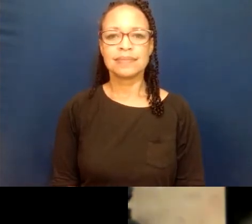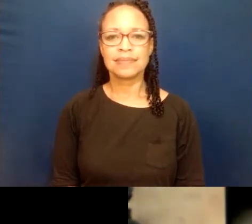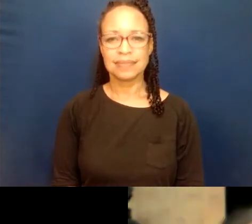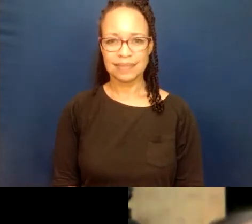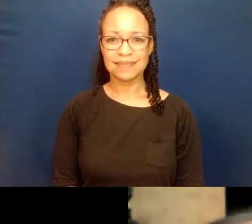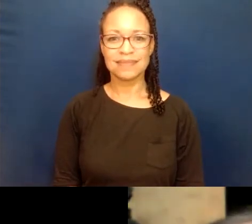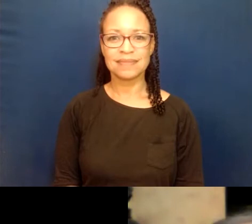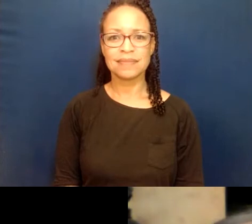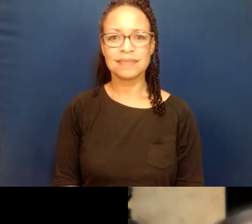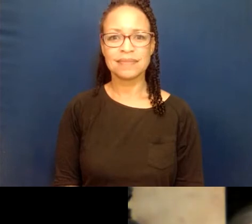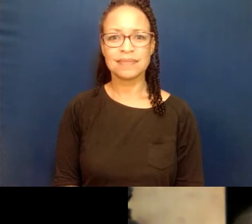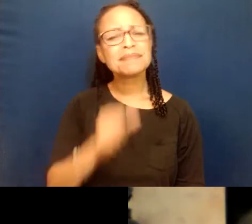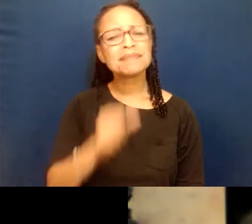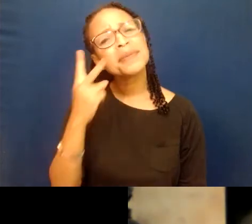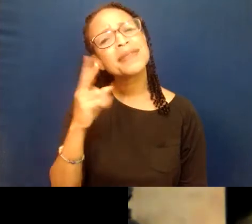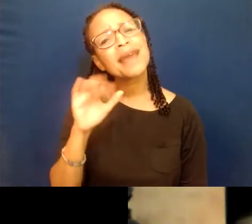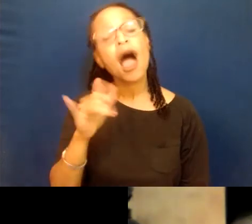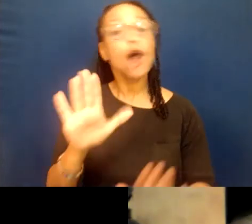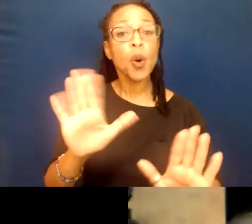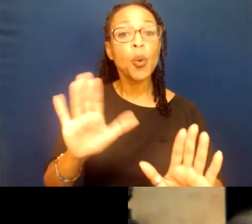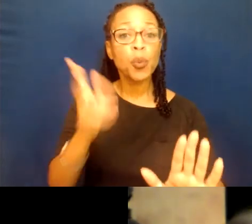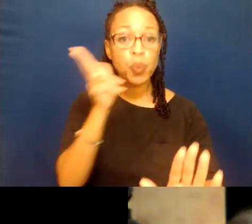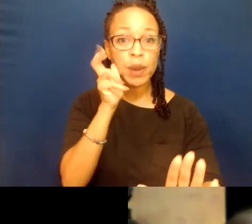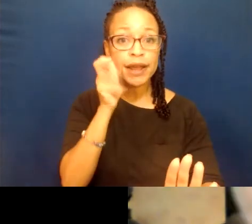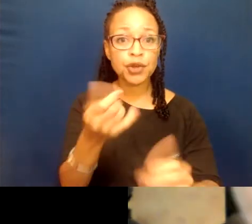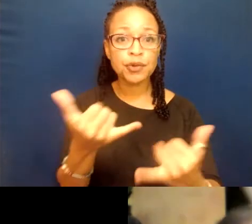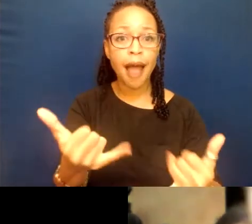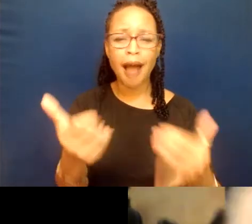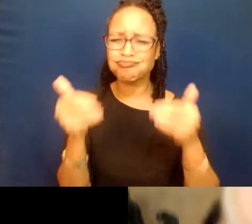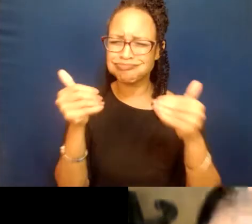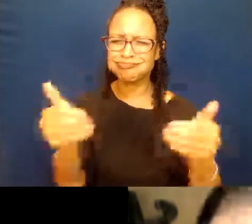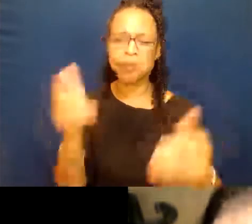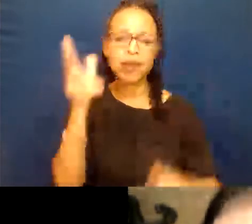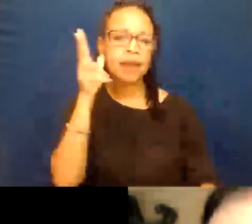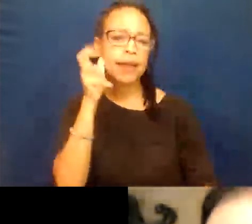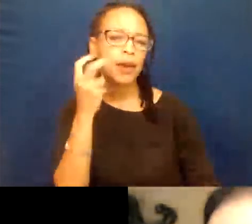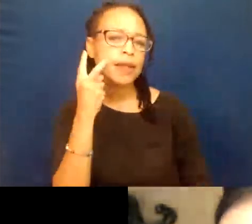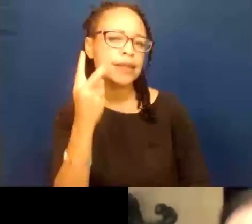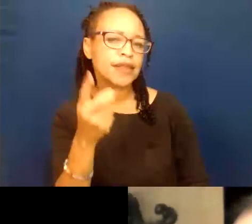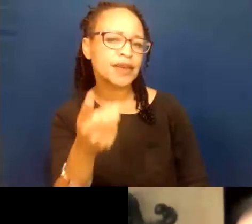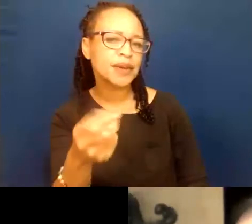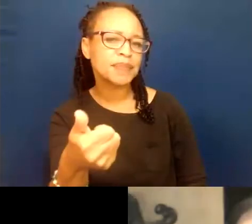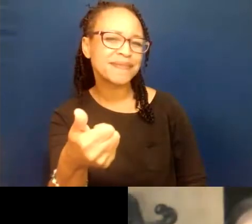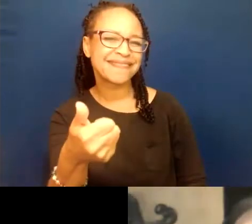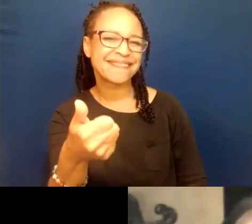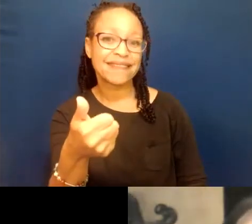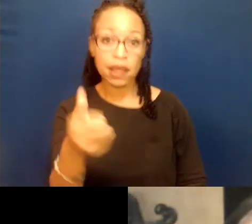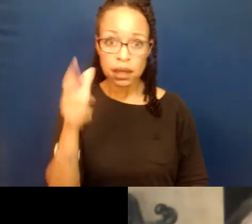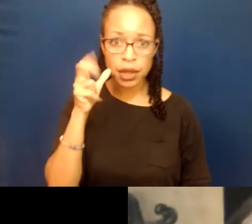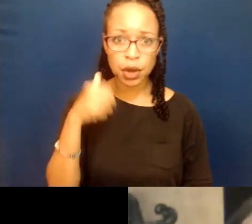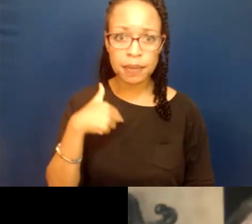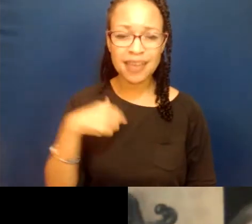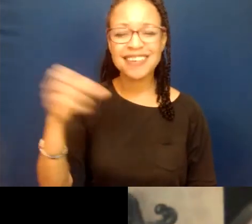I don't see how to. We can hear you now, Carlos. You're good to go. We can hear and we can see you. You can hear me?